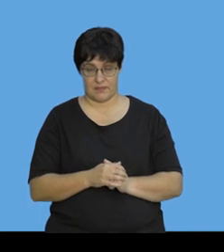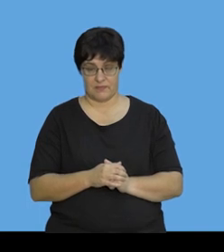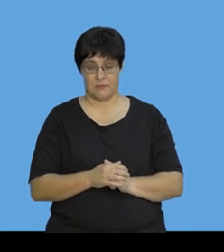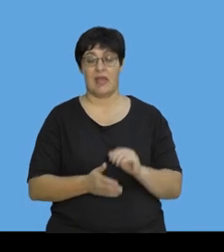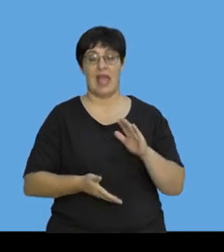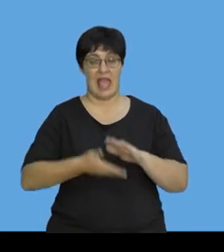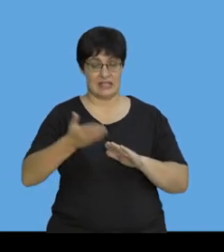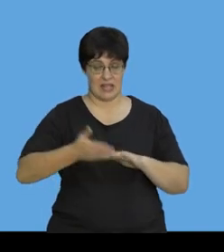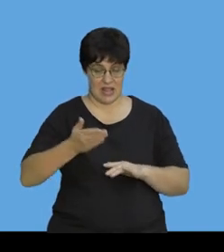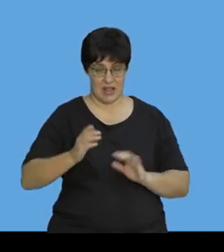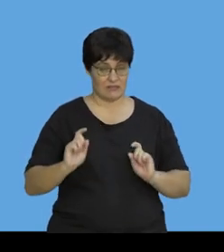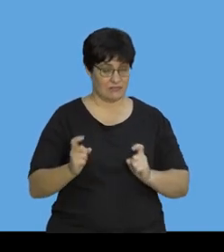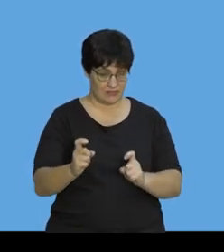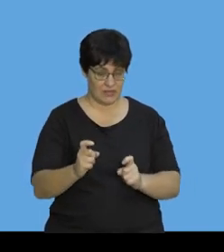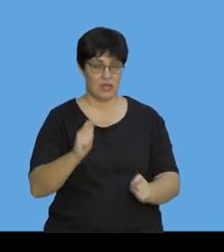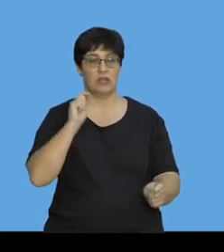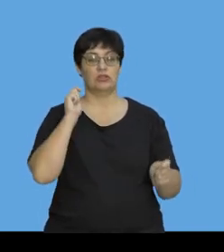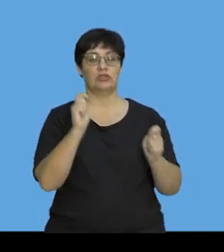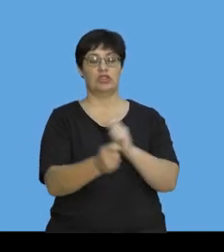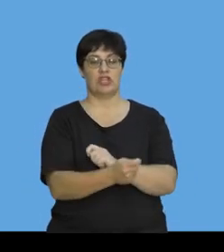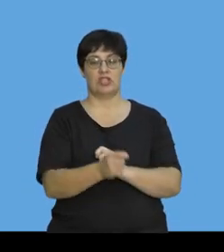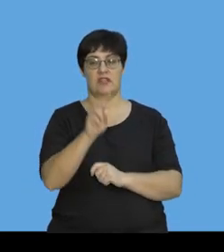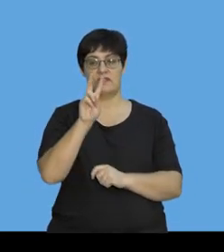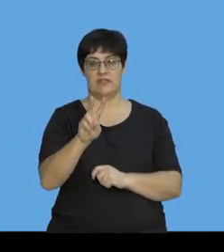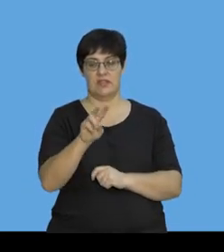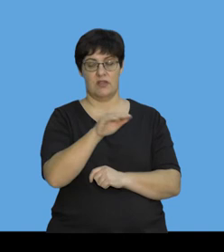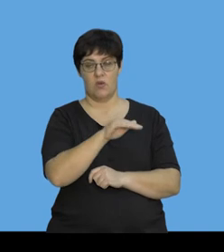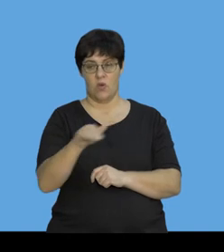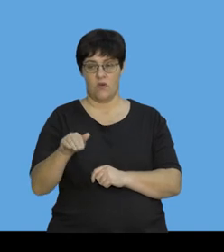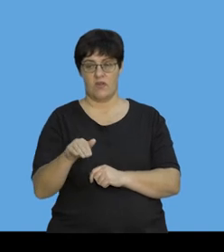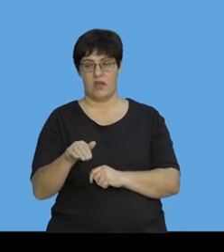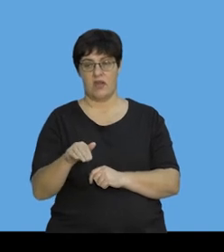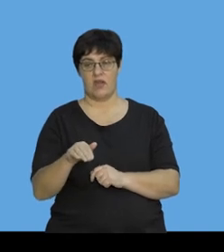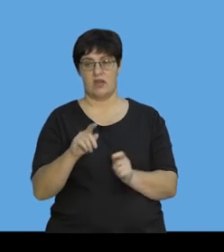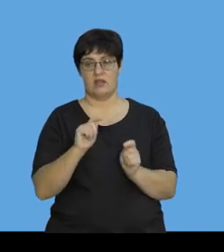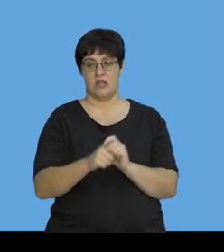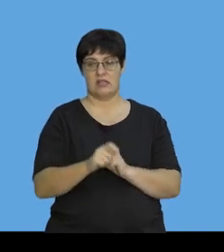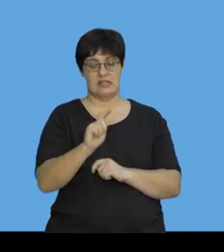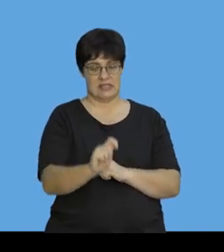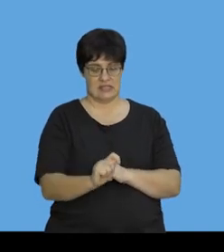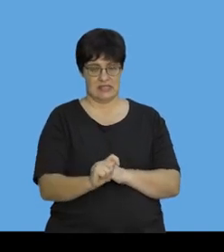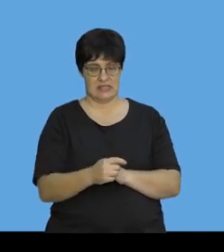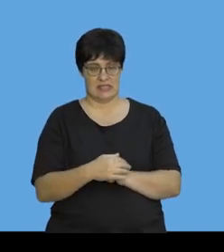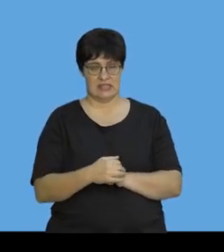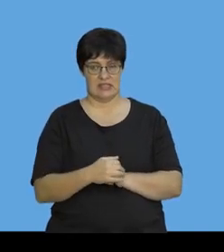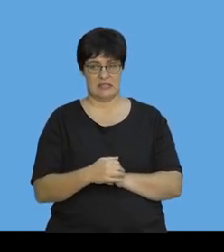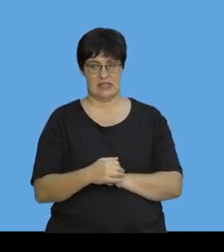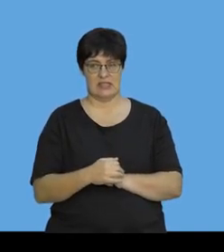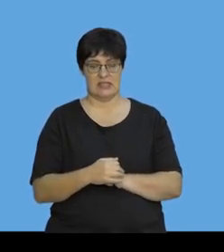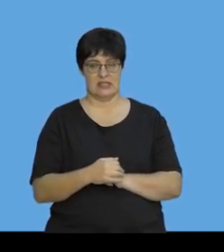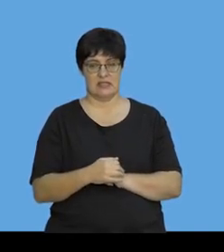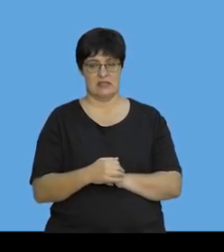And acceleration is changing V over changing T. Therefore, it